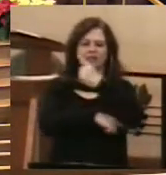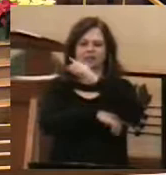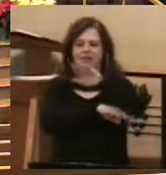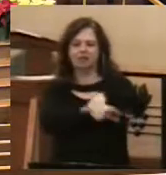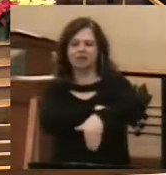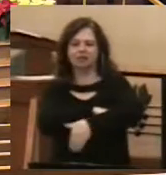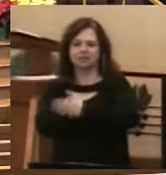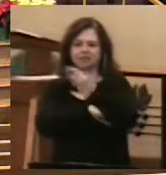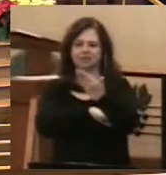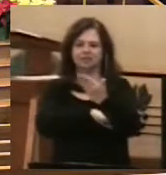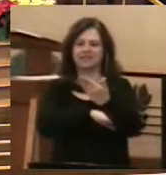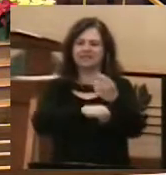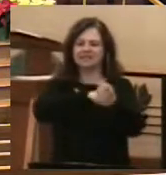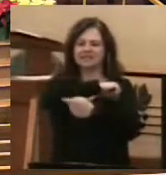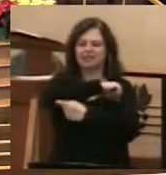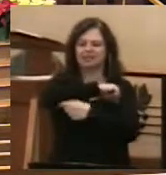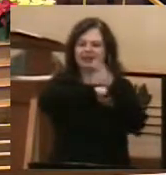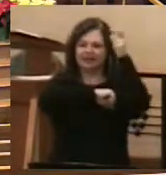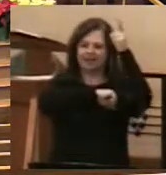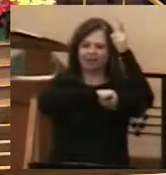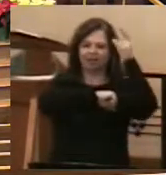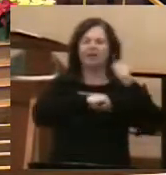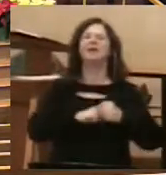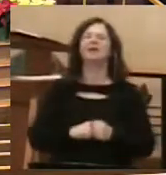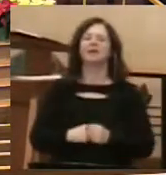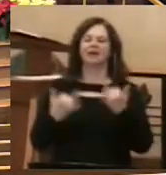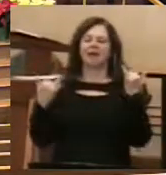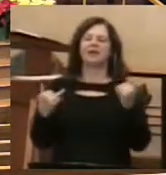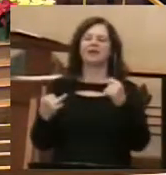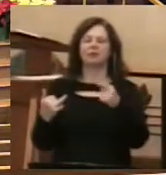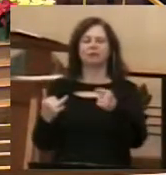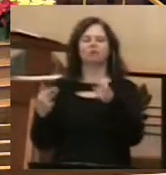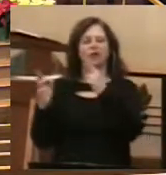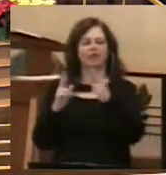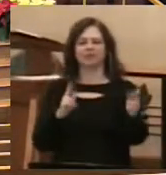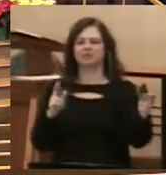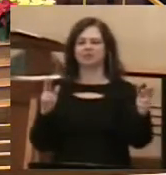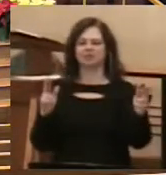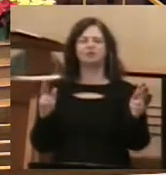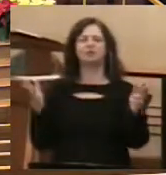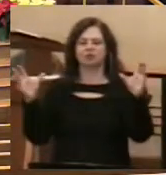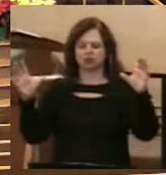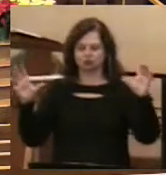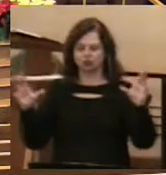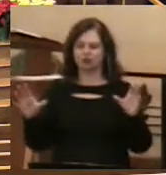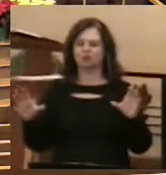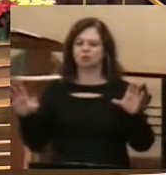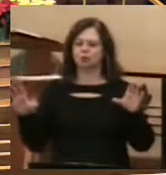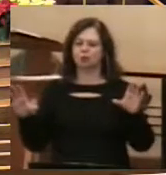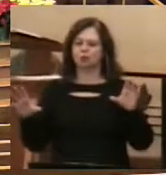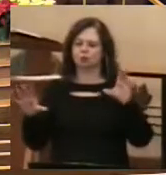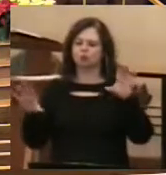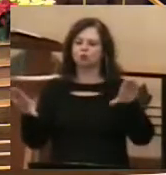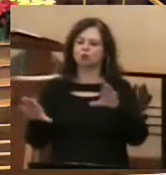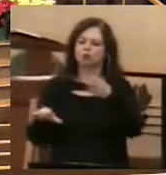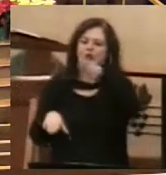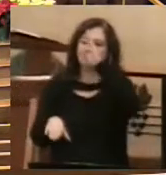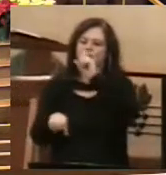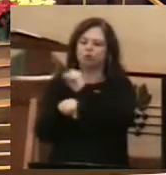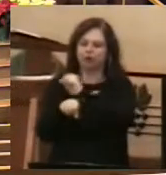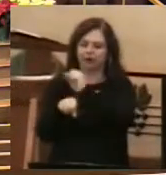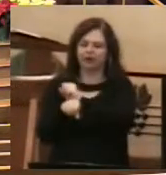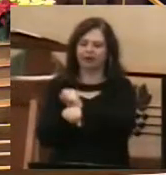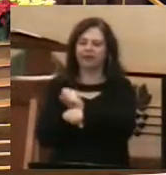able to share now in his mission and calling, to be one to bring the kingdom of God and its vision and to